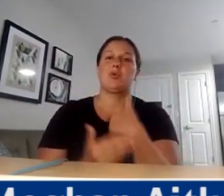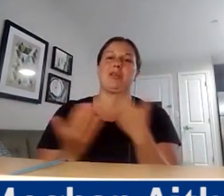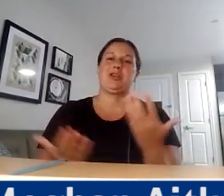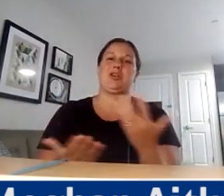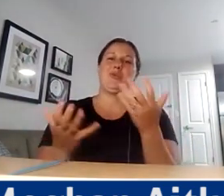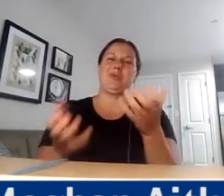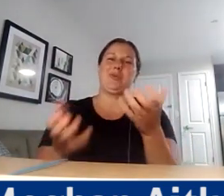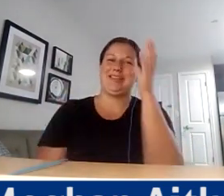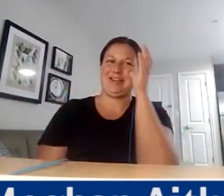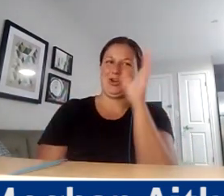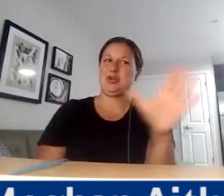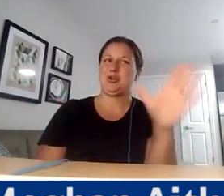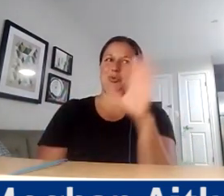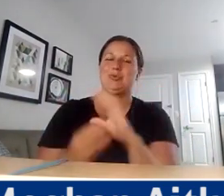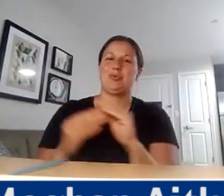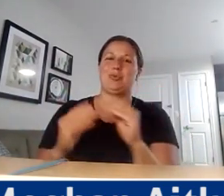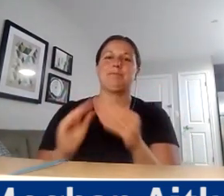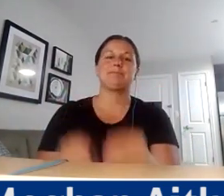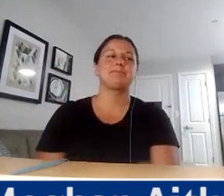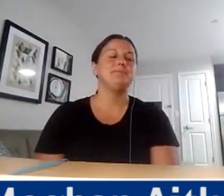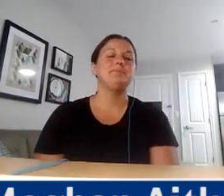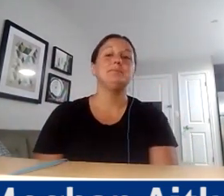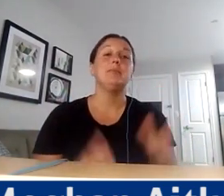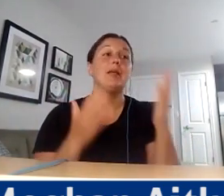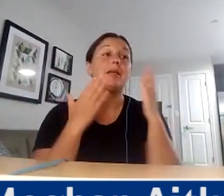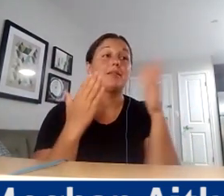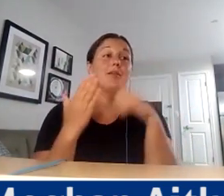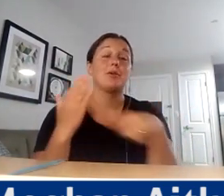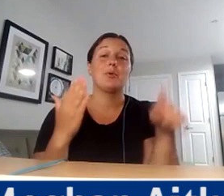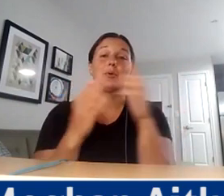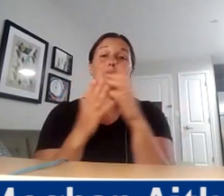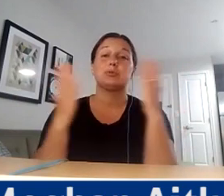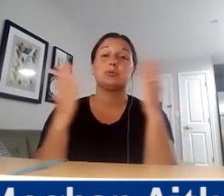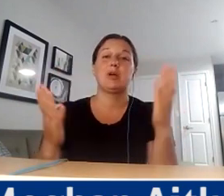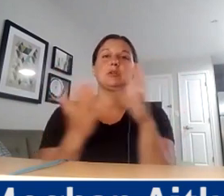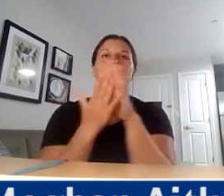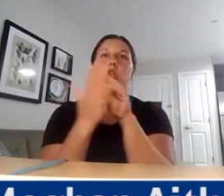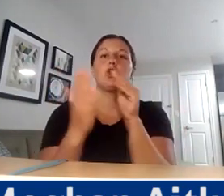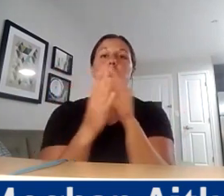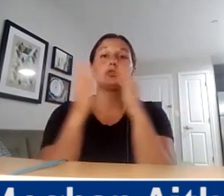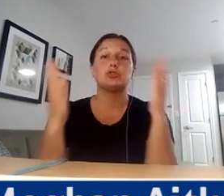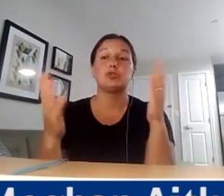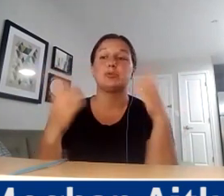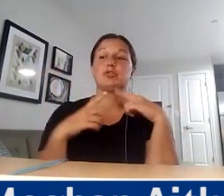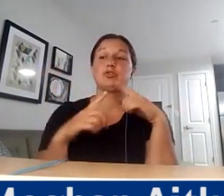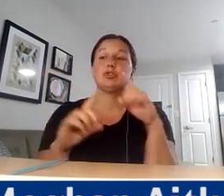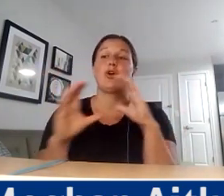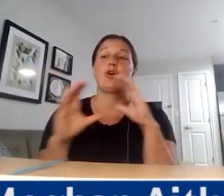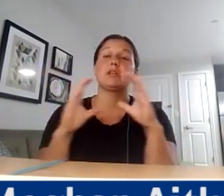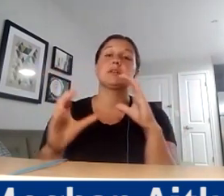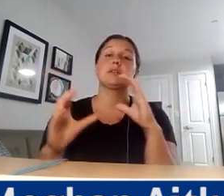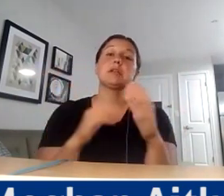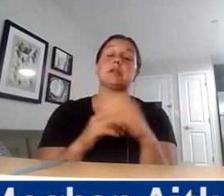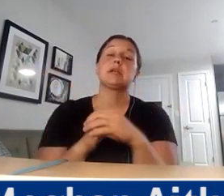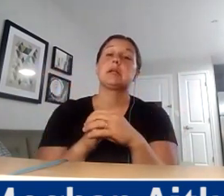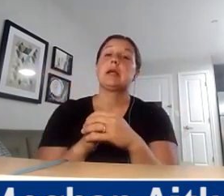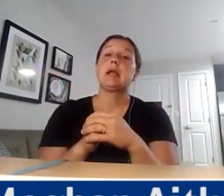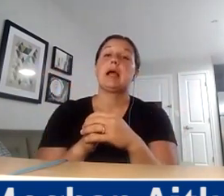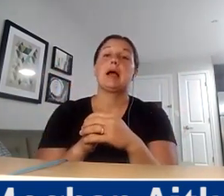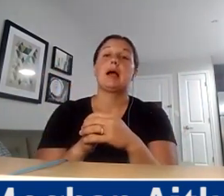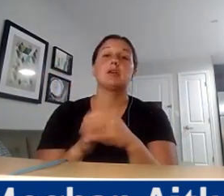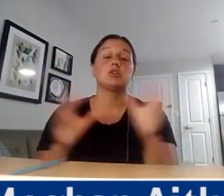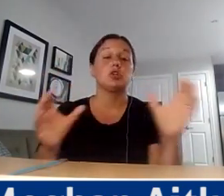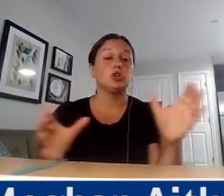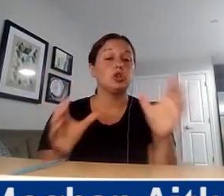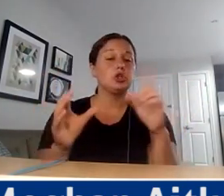much. I've learned so much in this conversation and really enjoyed it. I encourage those that are watching, whether it's live or after the fact, to consider reaching out to these folks individually,